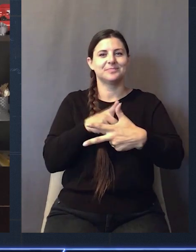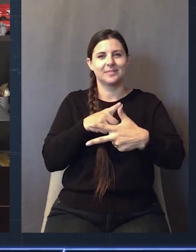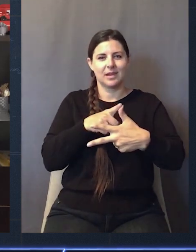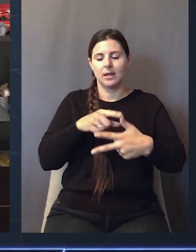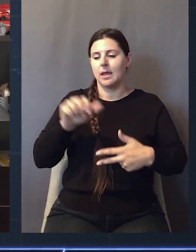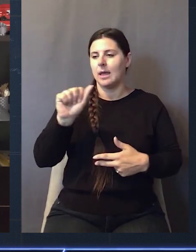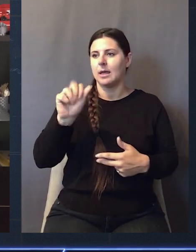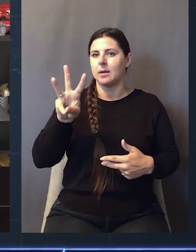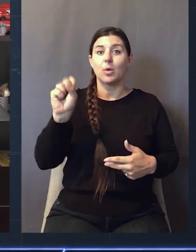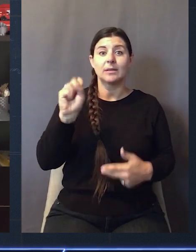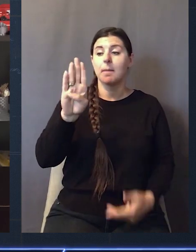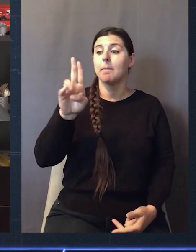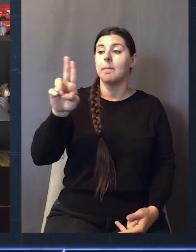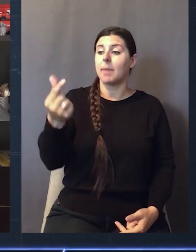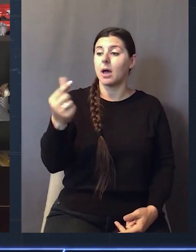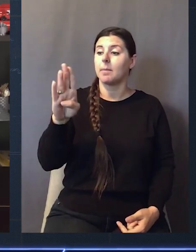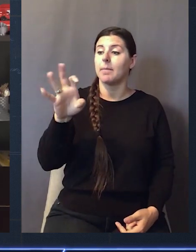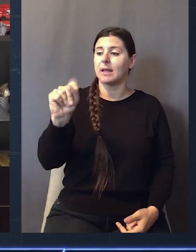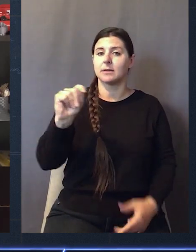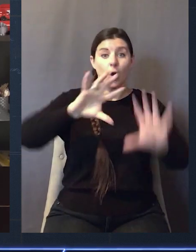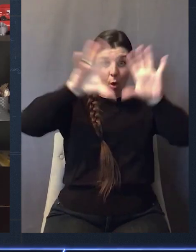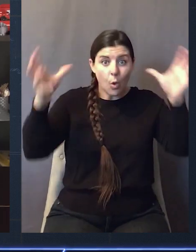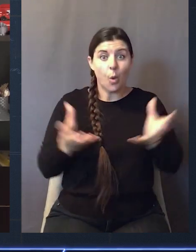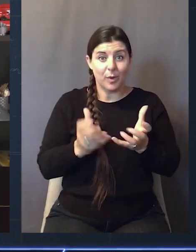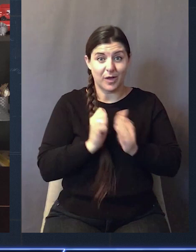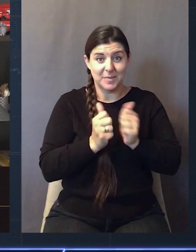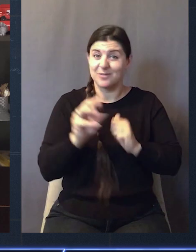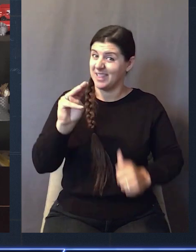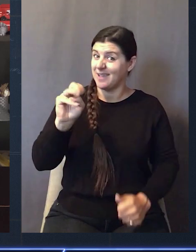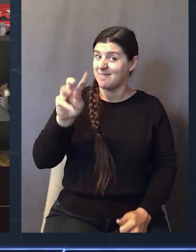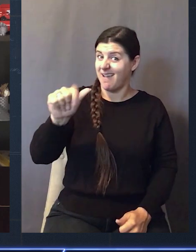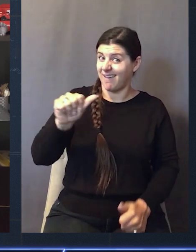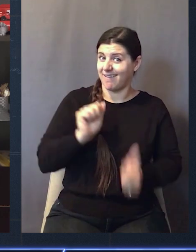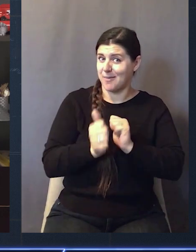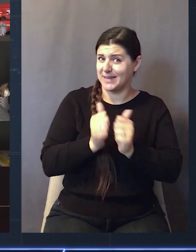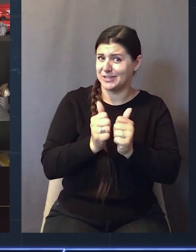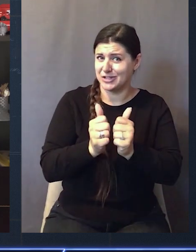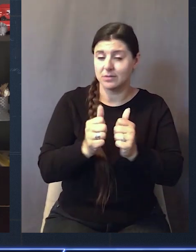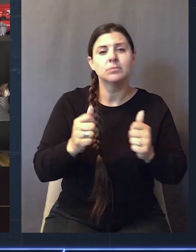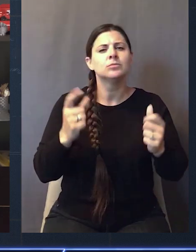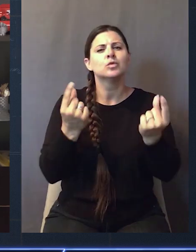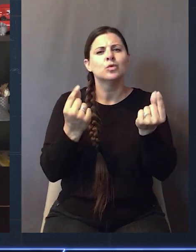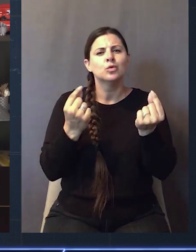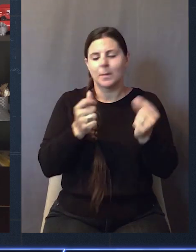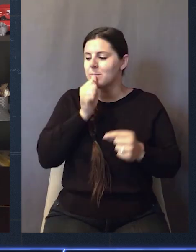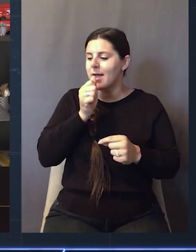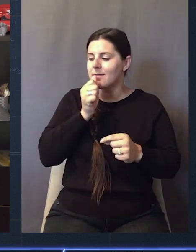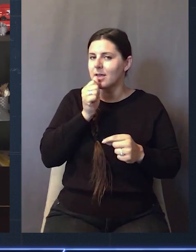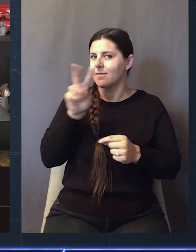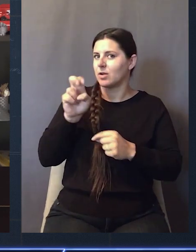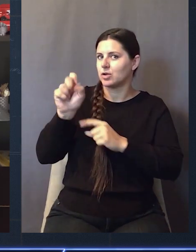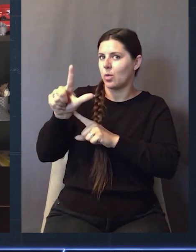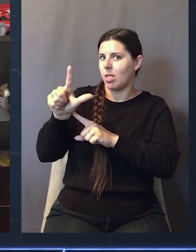All right, let's get into our launches. The first one is called AWS Bug Bust. This is a global competition or perhaps a meta